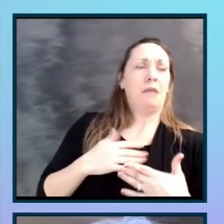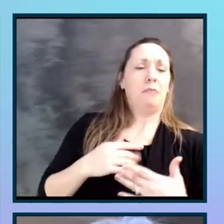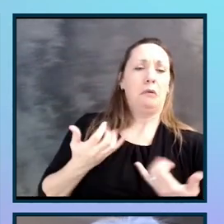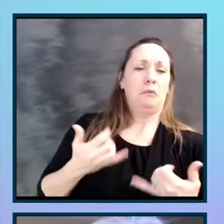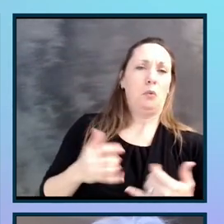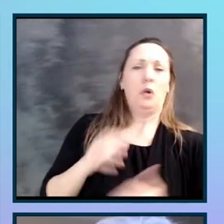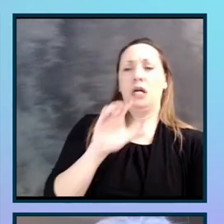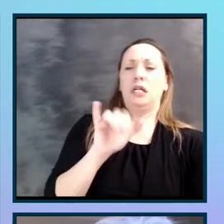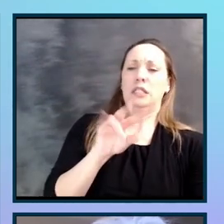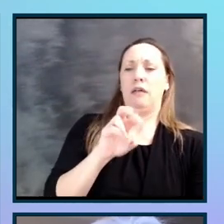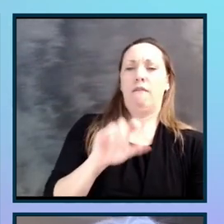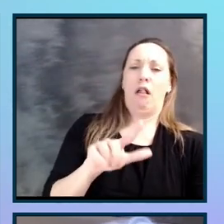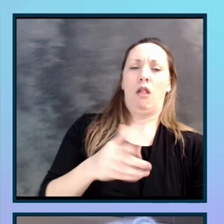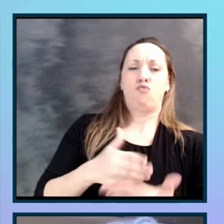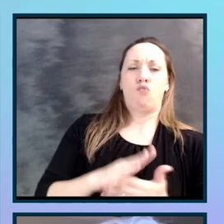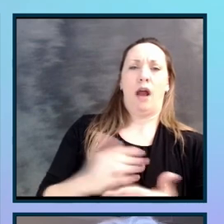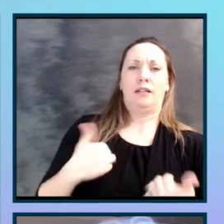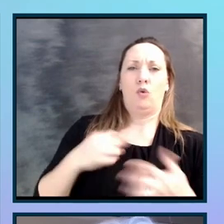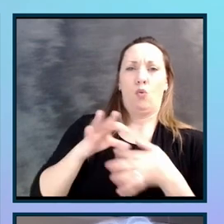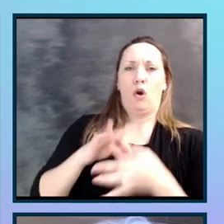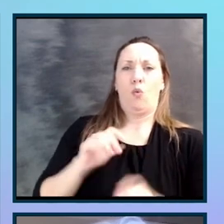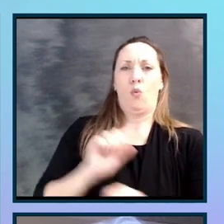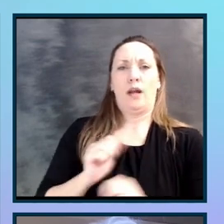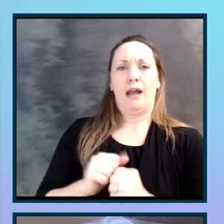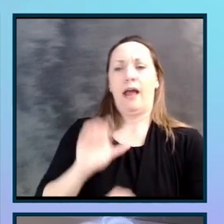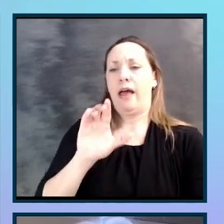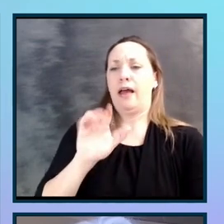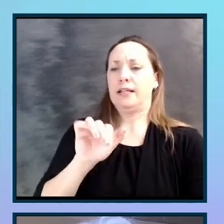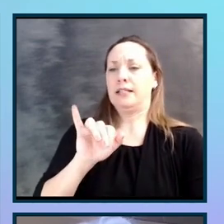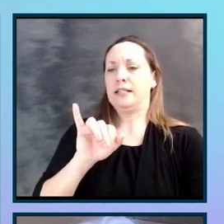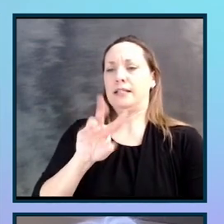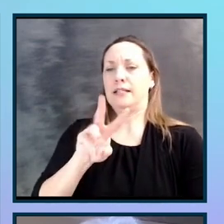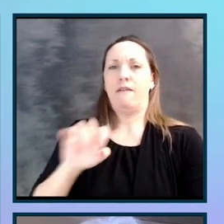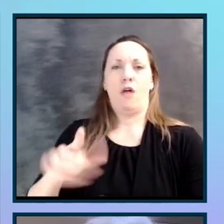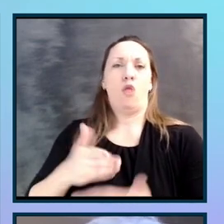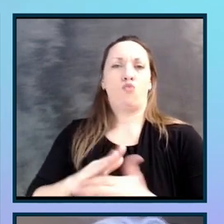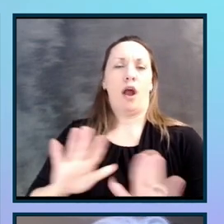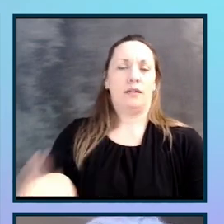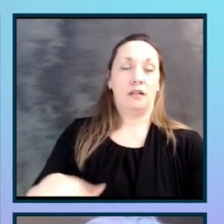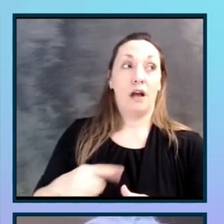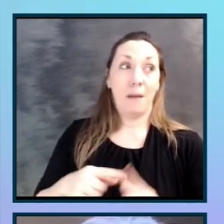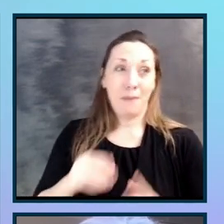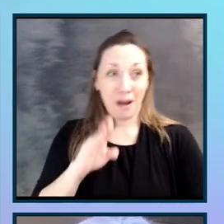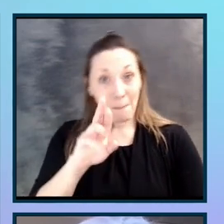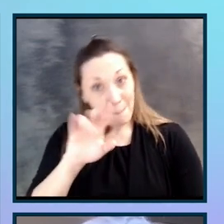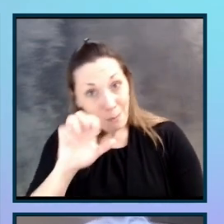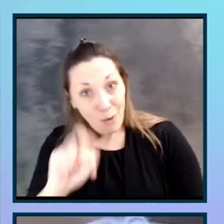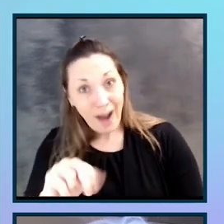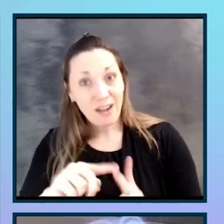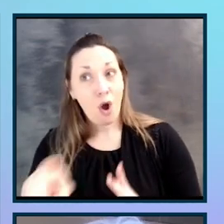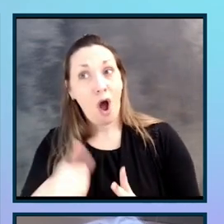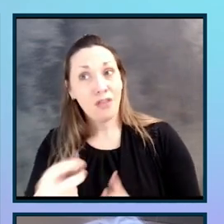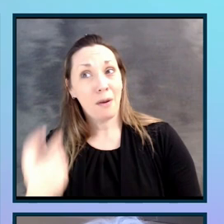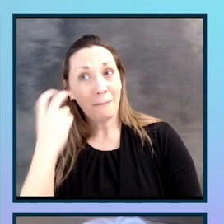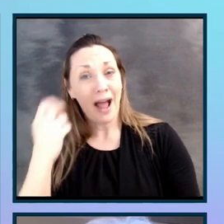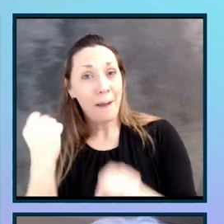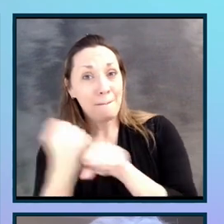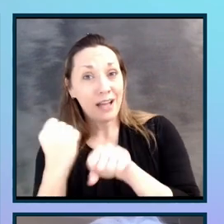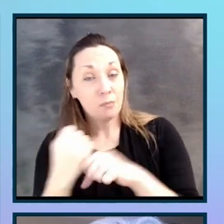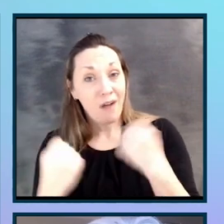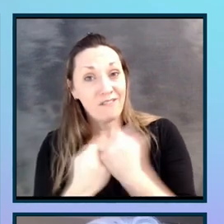lawyers. We're working on the civil rights of disabled people to participate. And Brian and all the other blind baseball fans taught me that